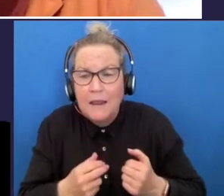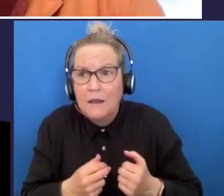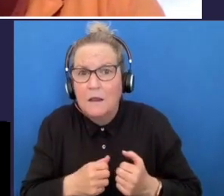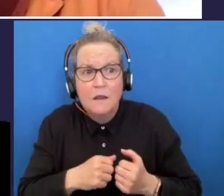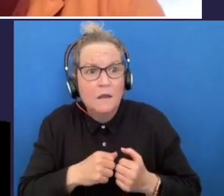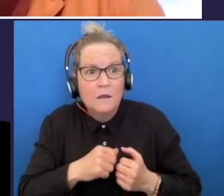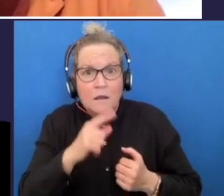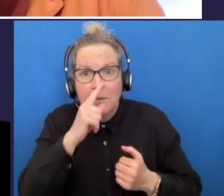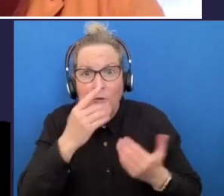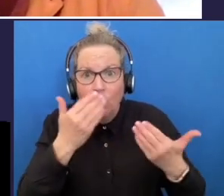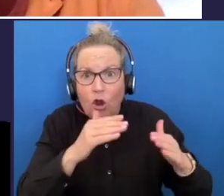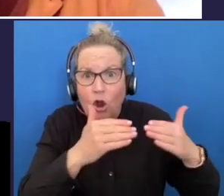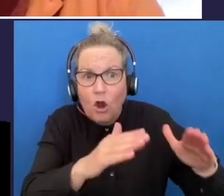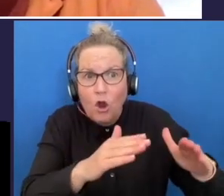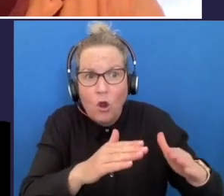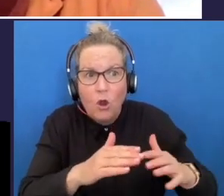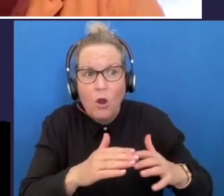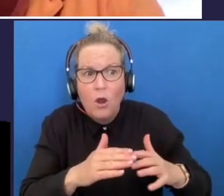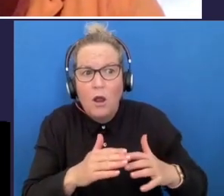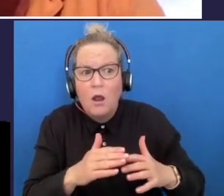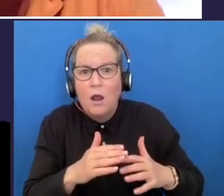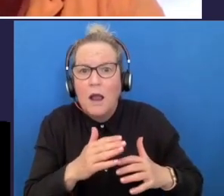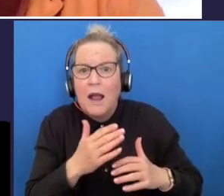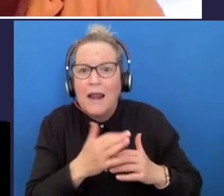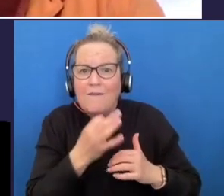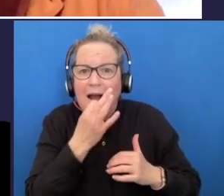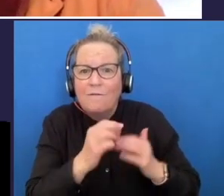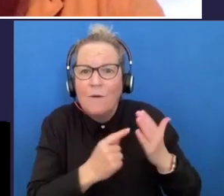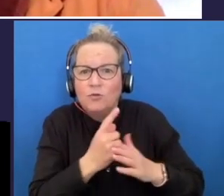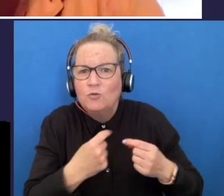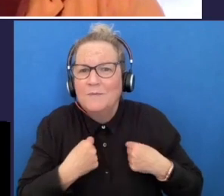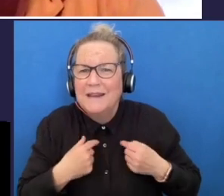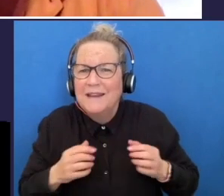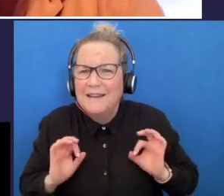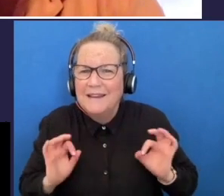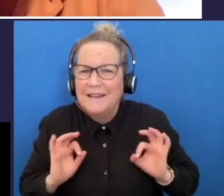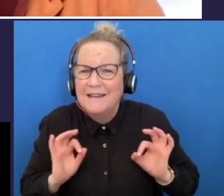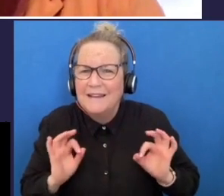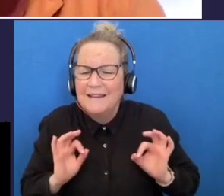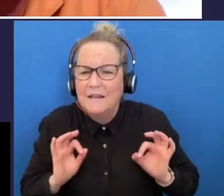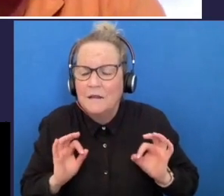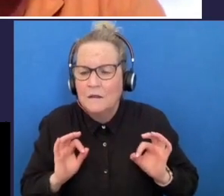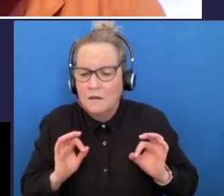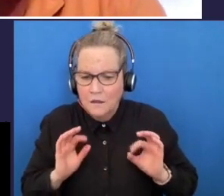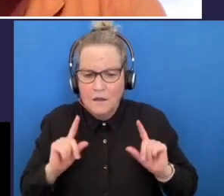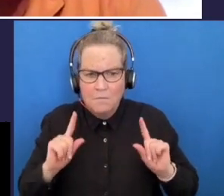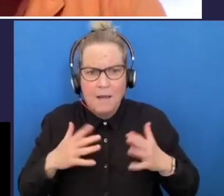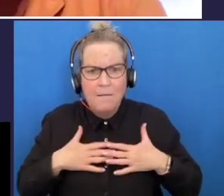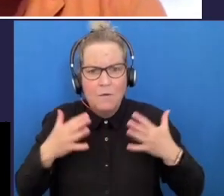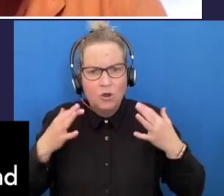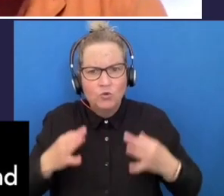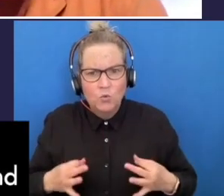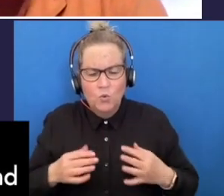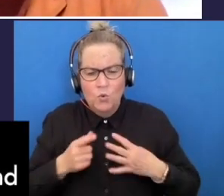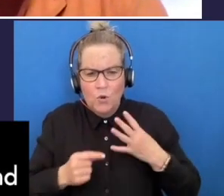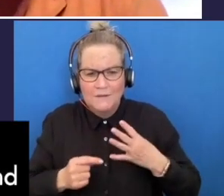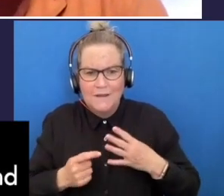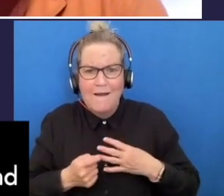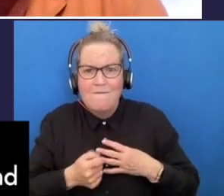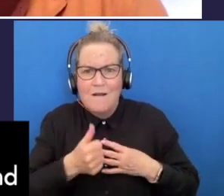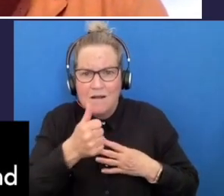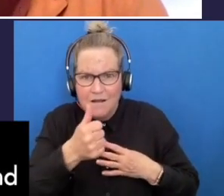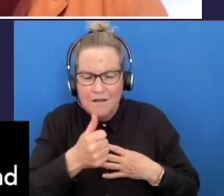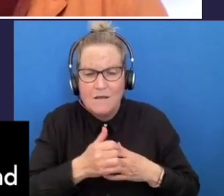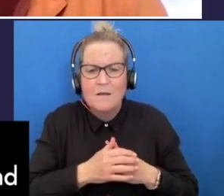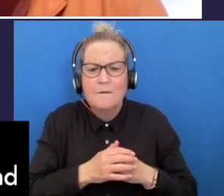um as a young child we never asked for that um it's about some about choices um uh